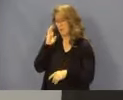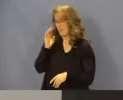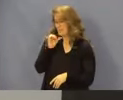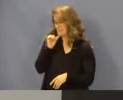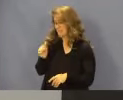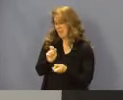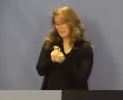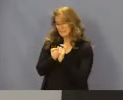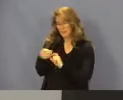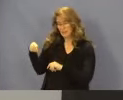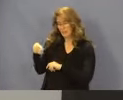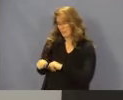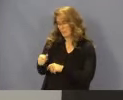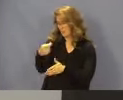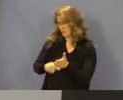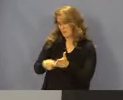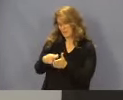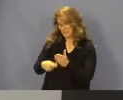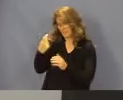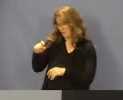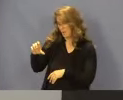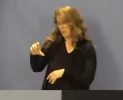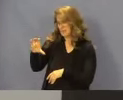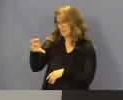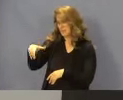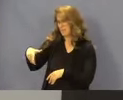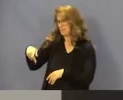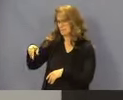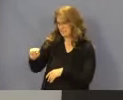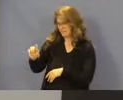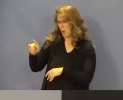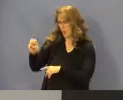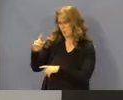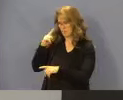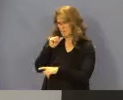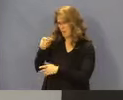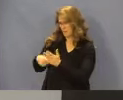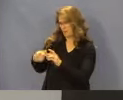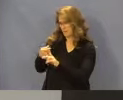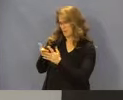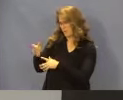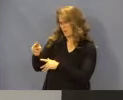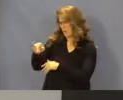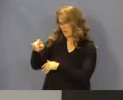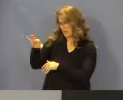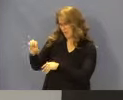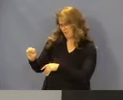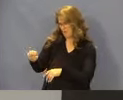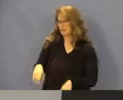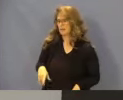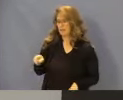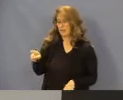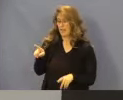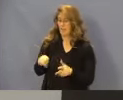the reimbursement rates for CPT codes not priced by Medicare or reduce the reimbursement rates in those instances